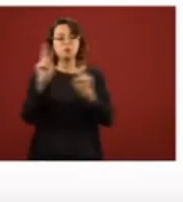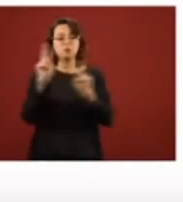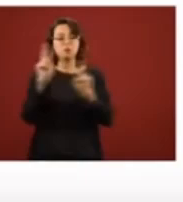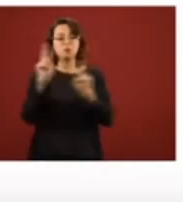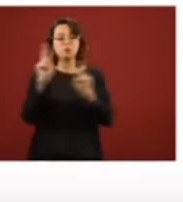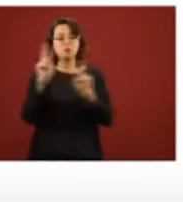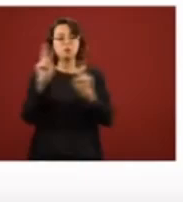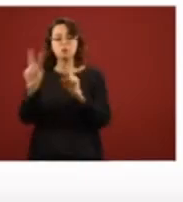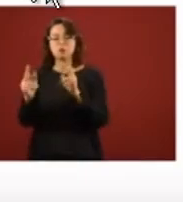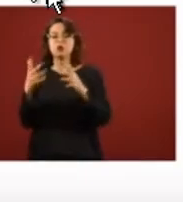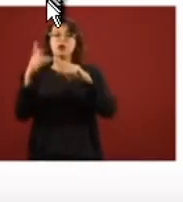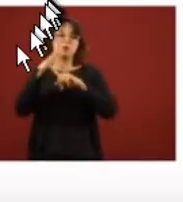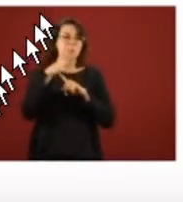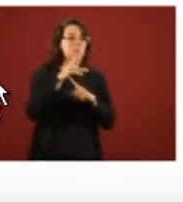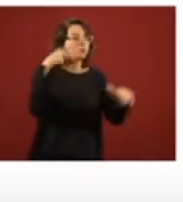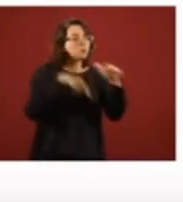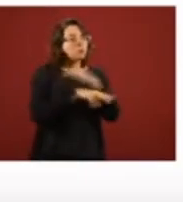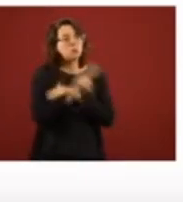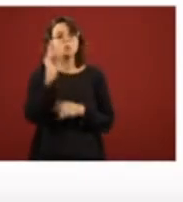Okay.